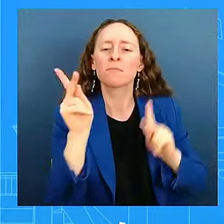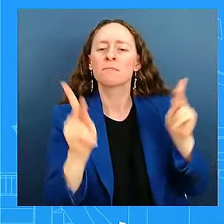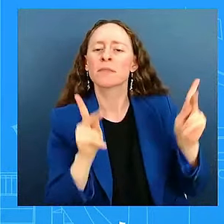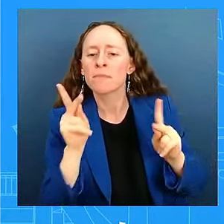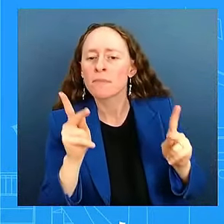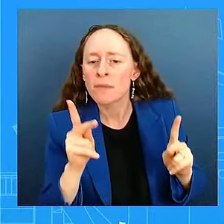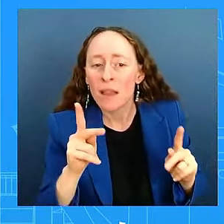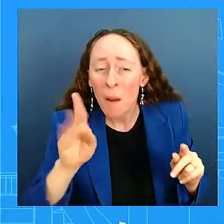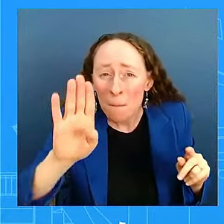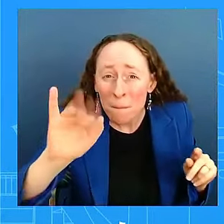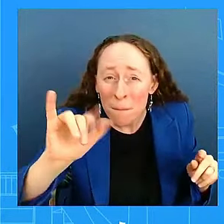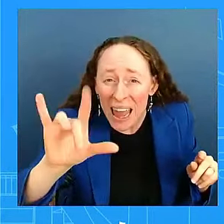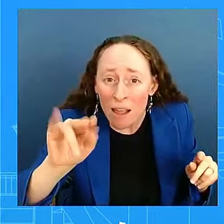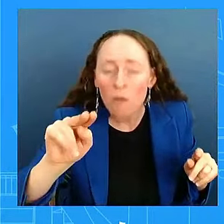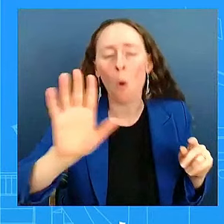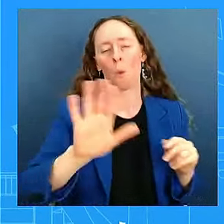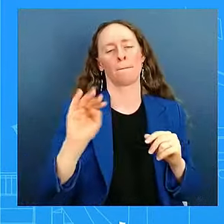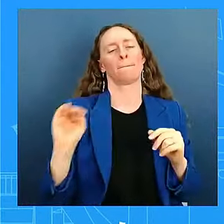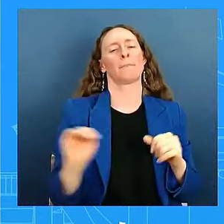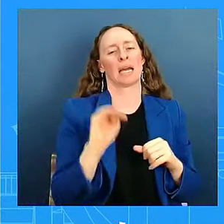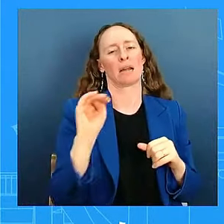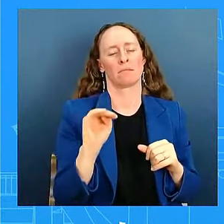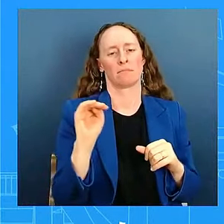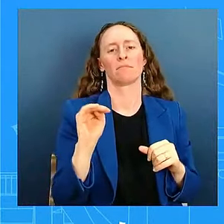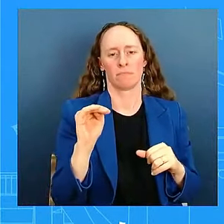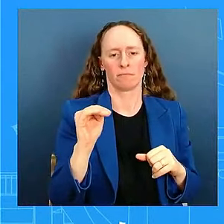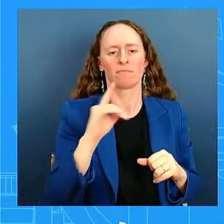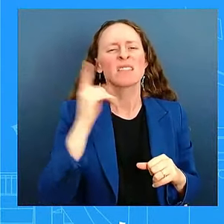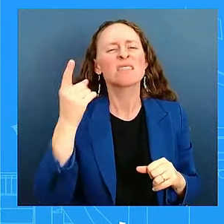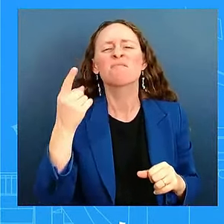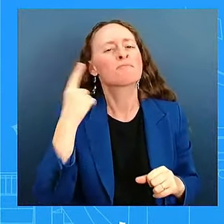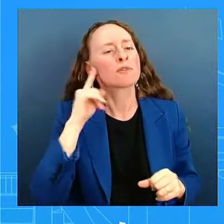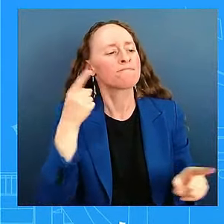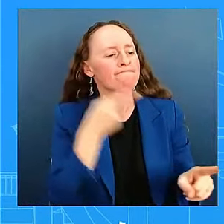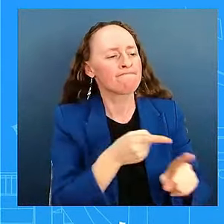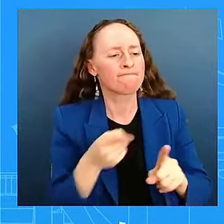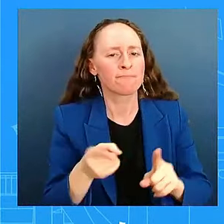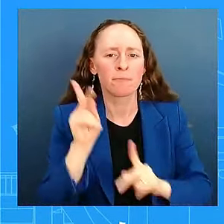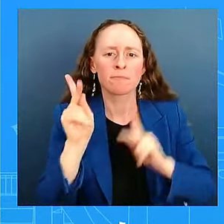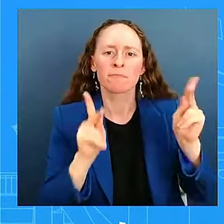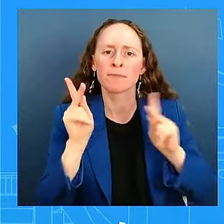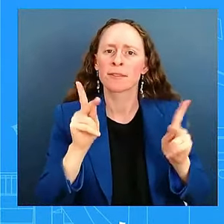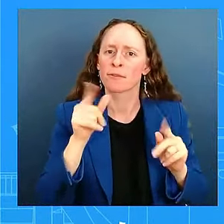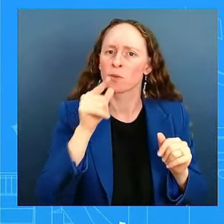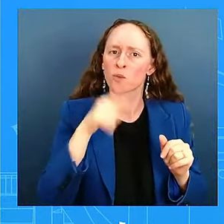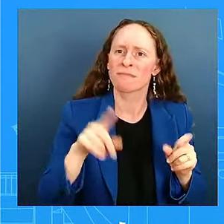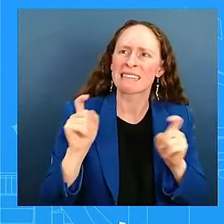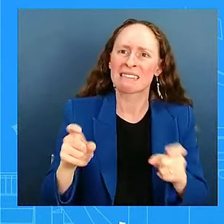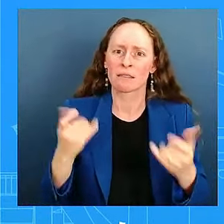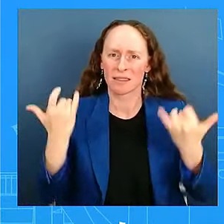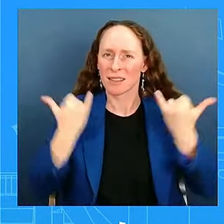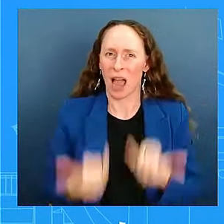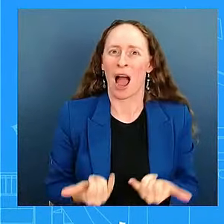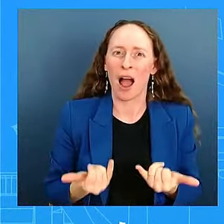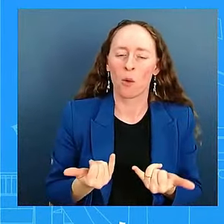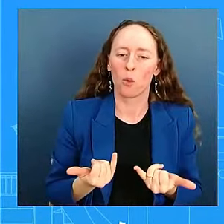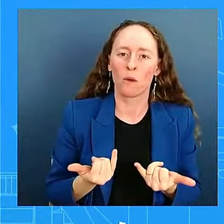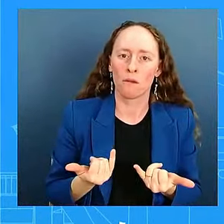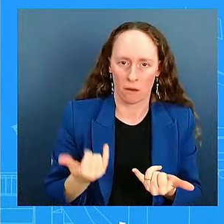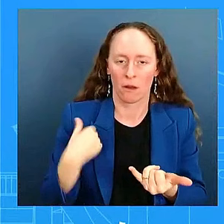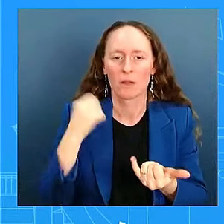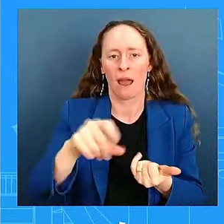able to access. I believe it'll be as early as tomorrow. It is a direct deposit into their accounts. But the